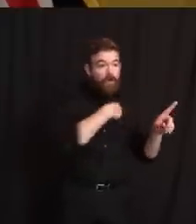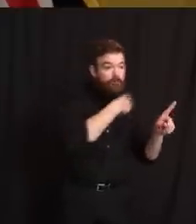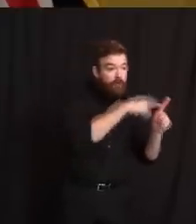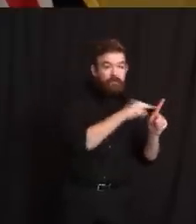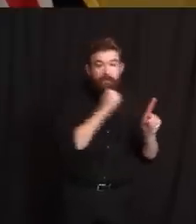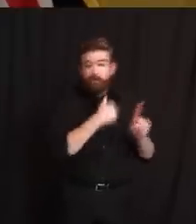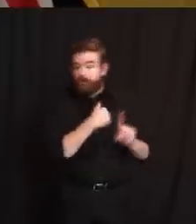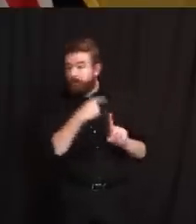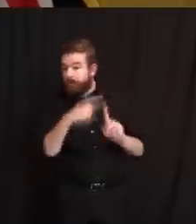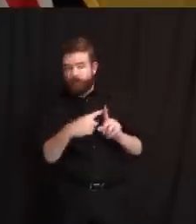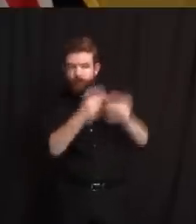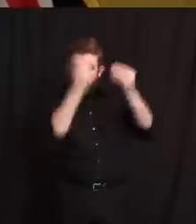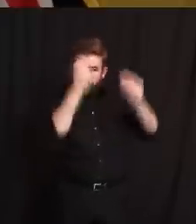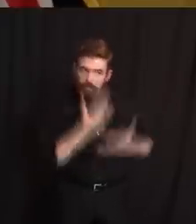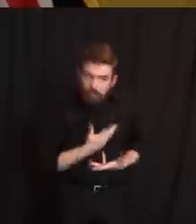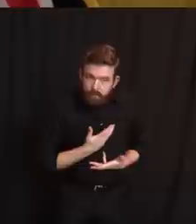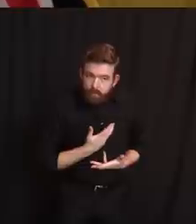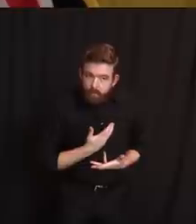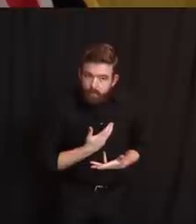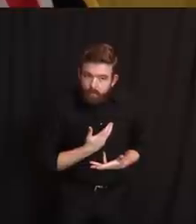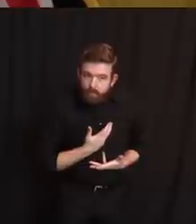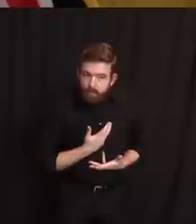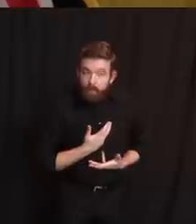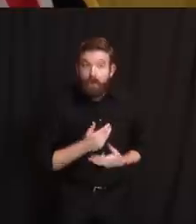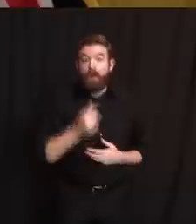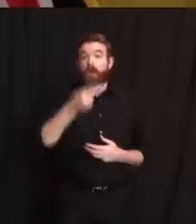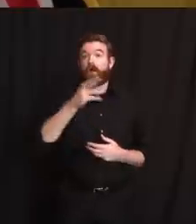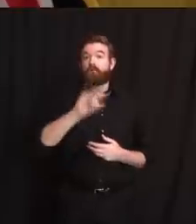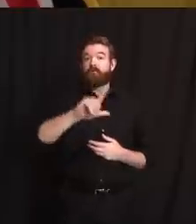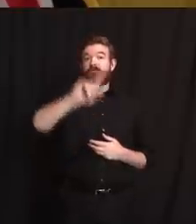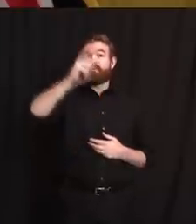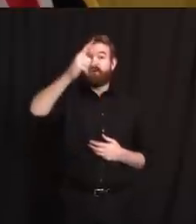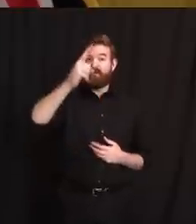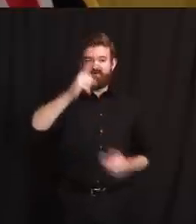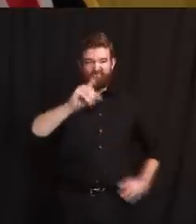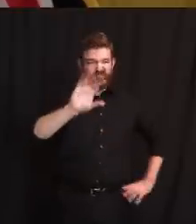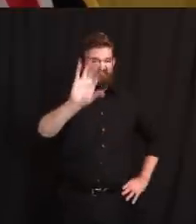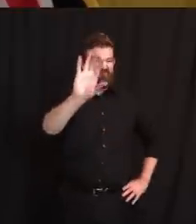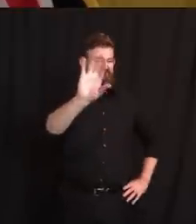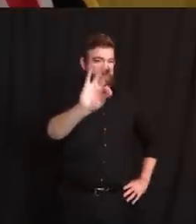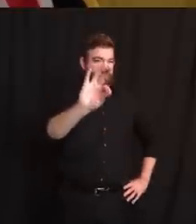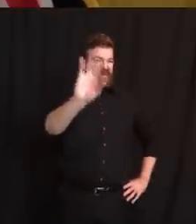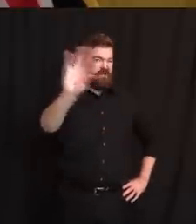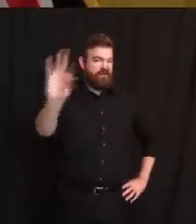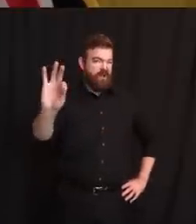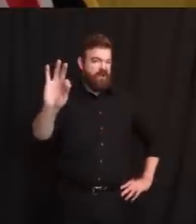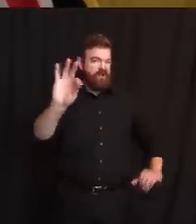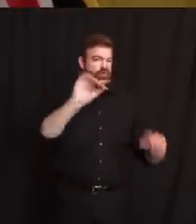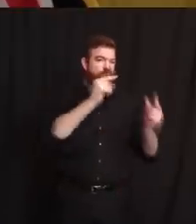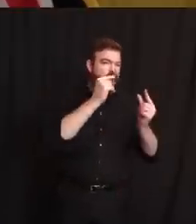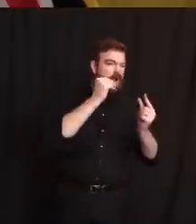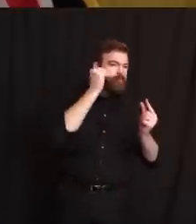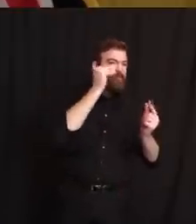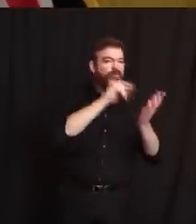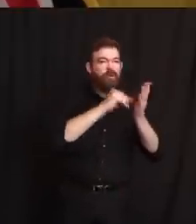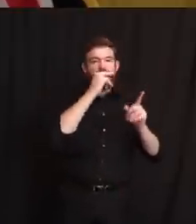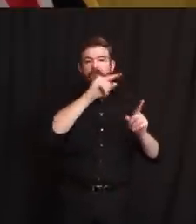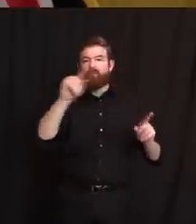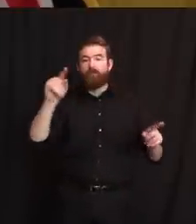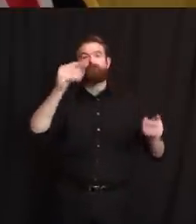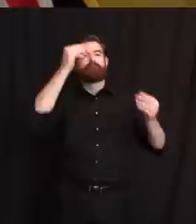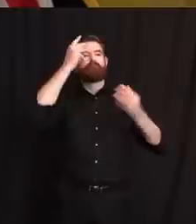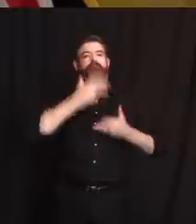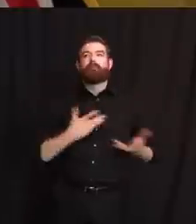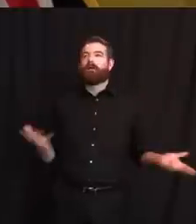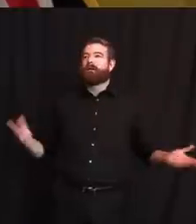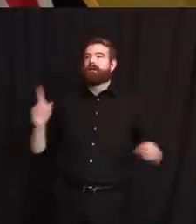April 1st, 99, long-term care facilities told us they could not admit. So we